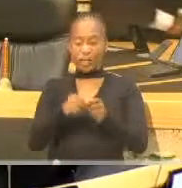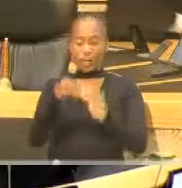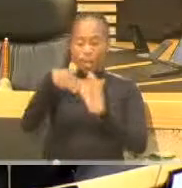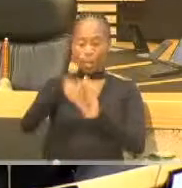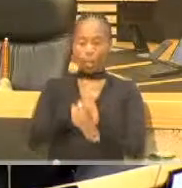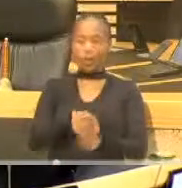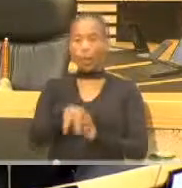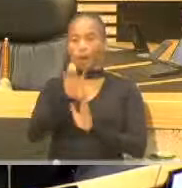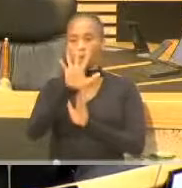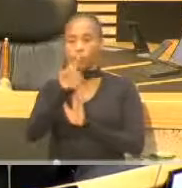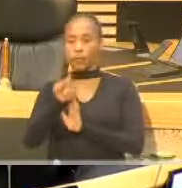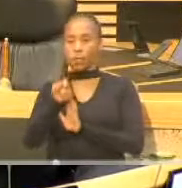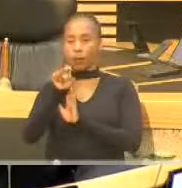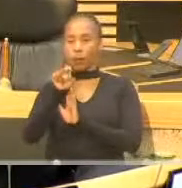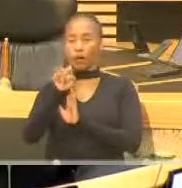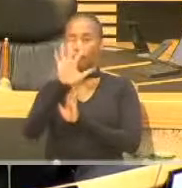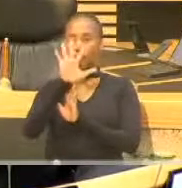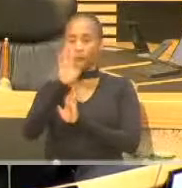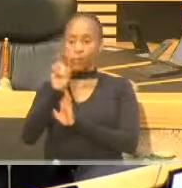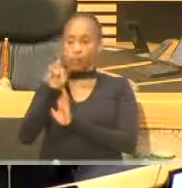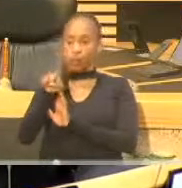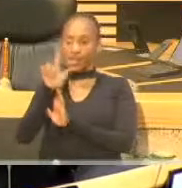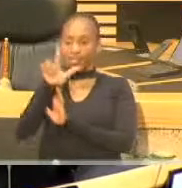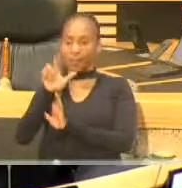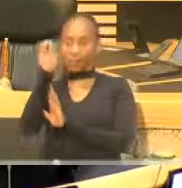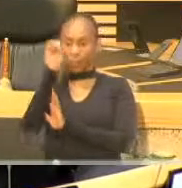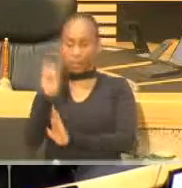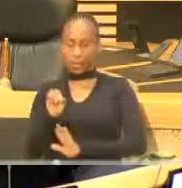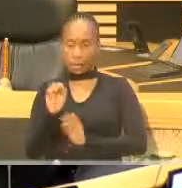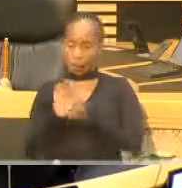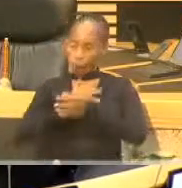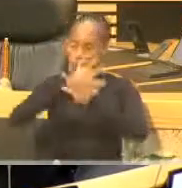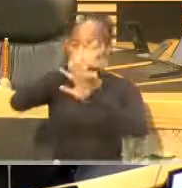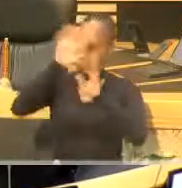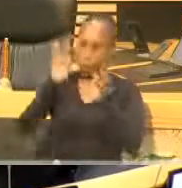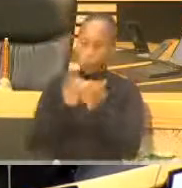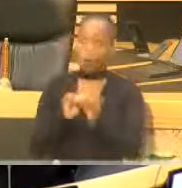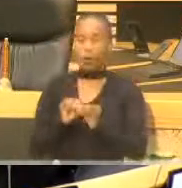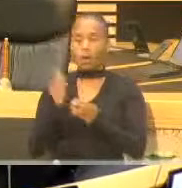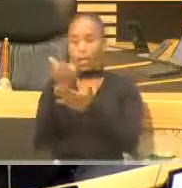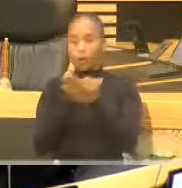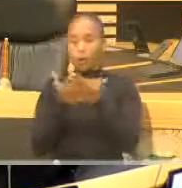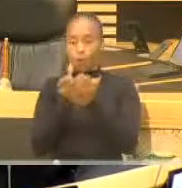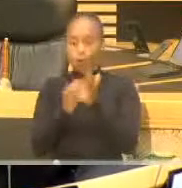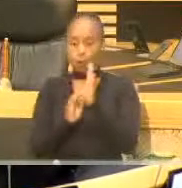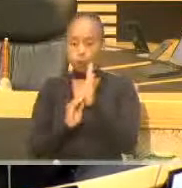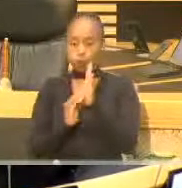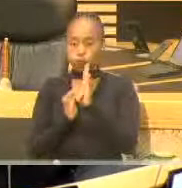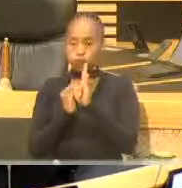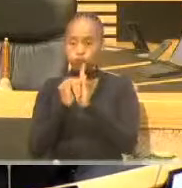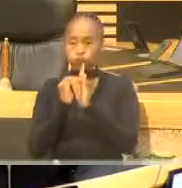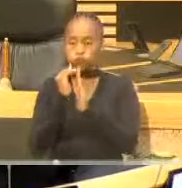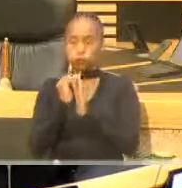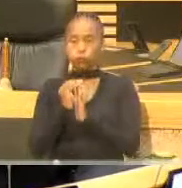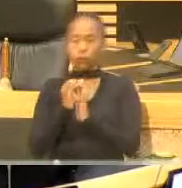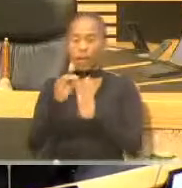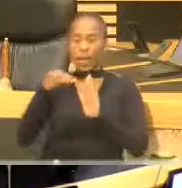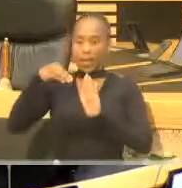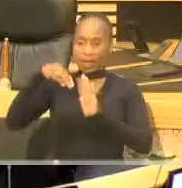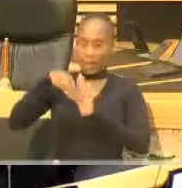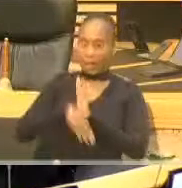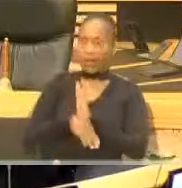50.7%. Overall economic growth in the province recorded a decline of negative